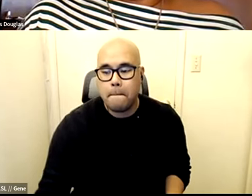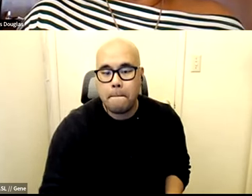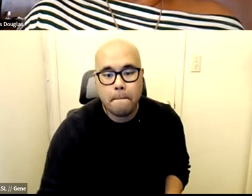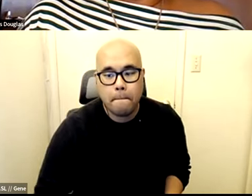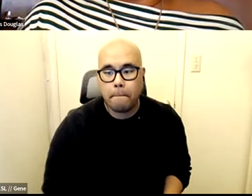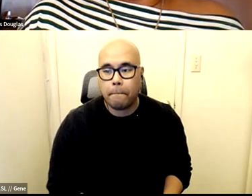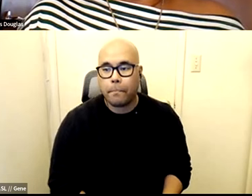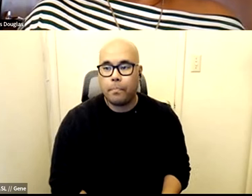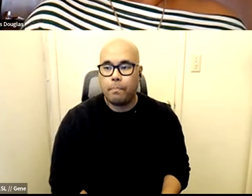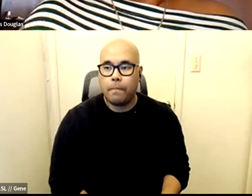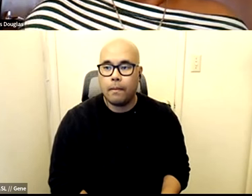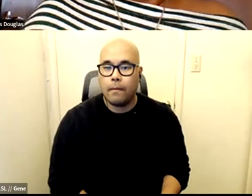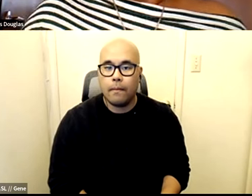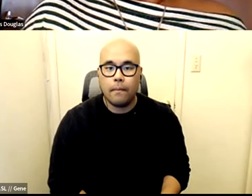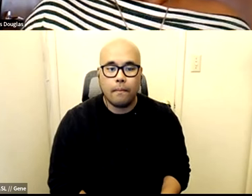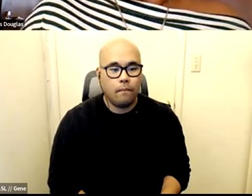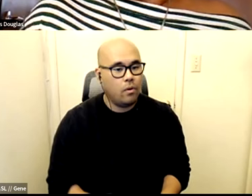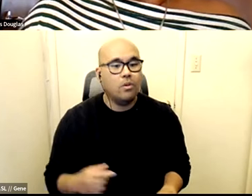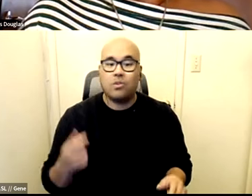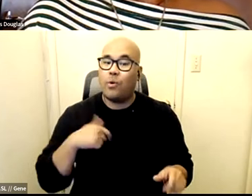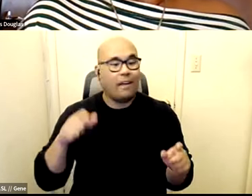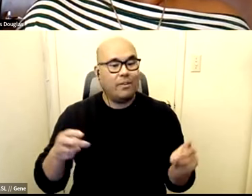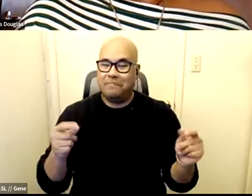Now we got to pick up the speed here now, y'all.